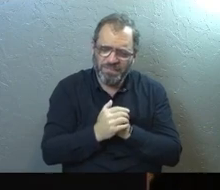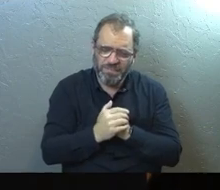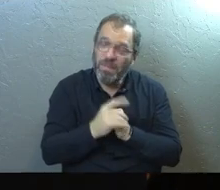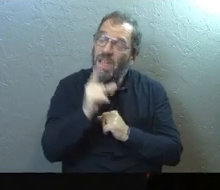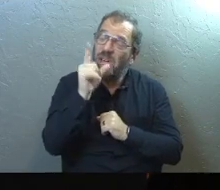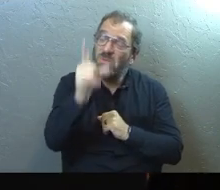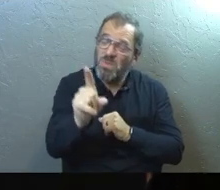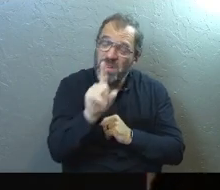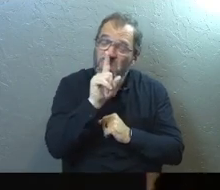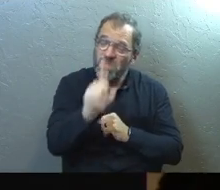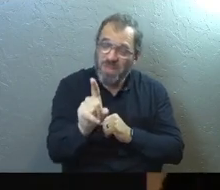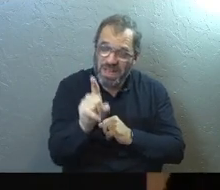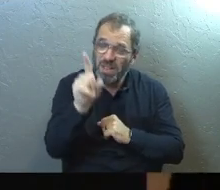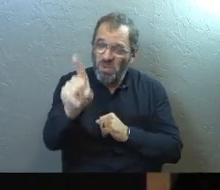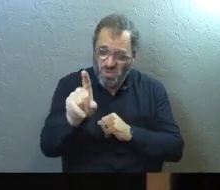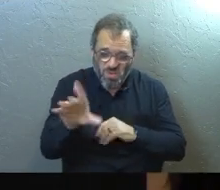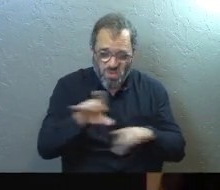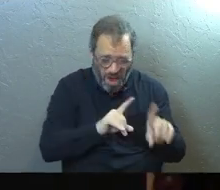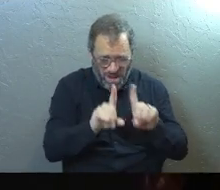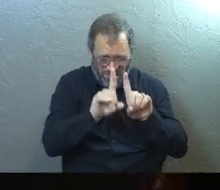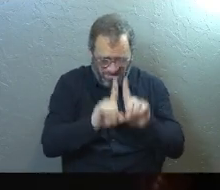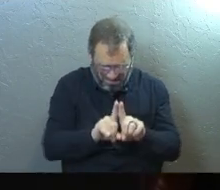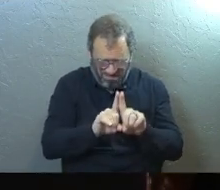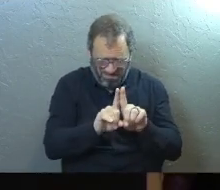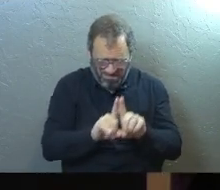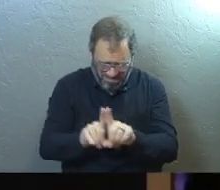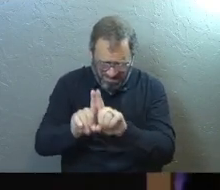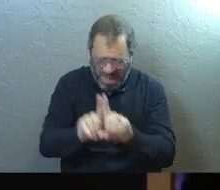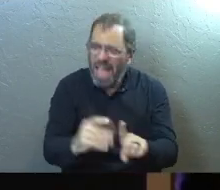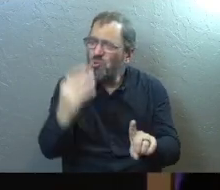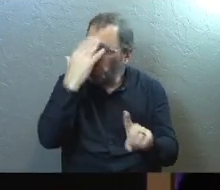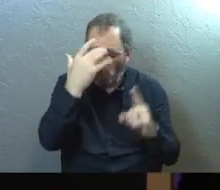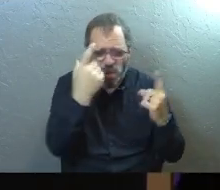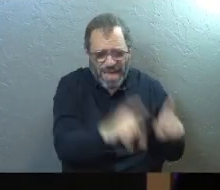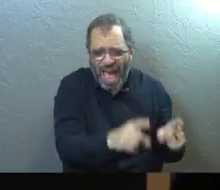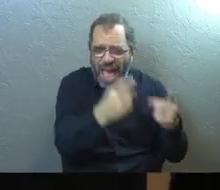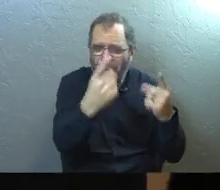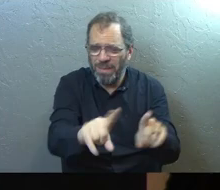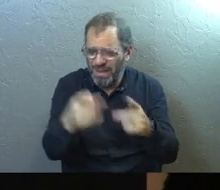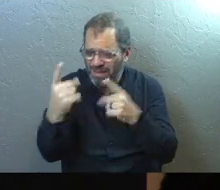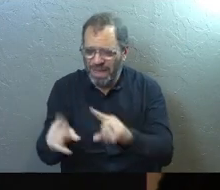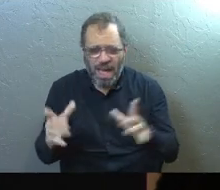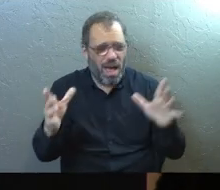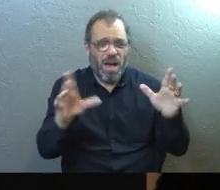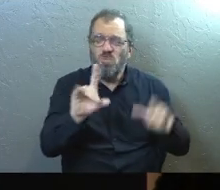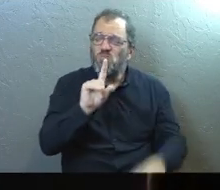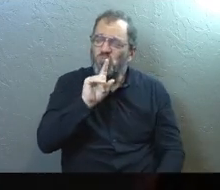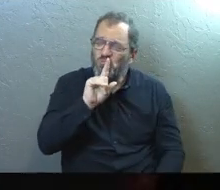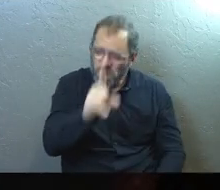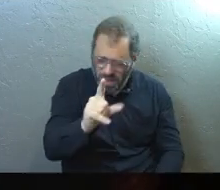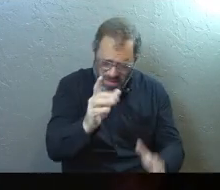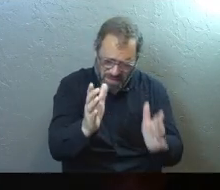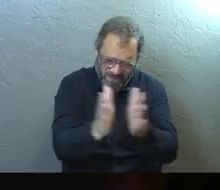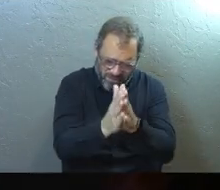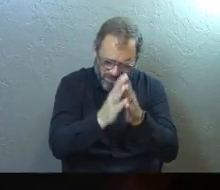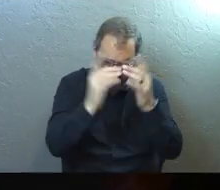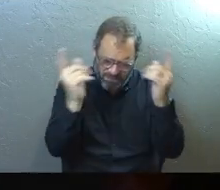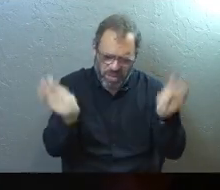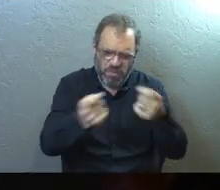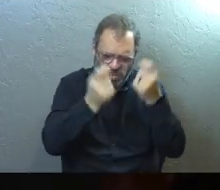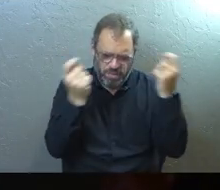God, you really do walk with us. You really do know what's happening. There is real victory